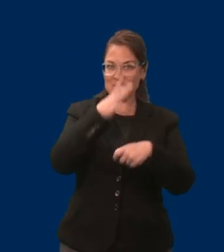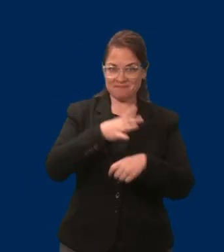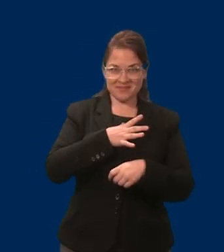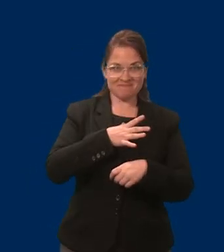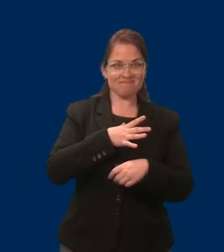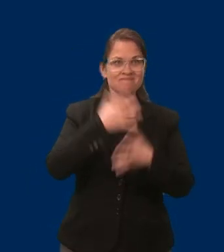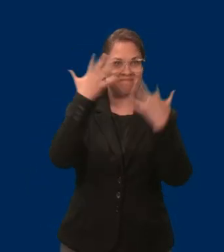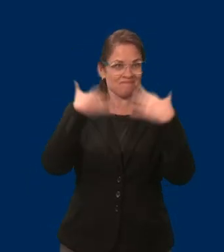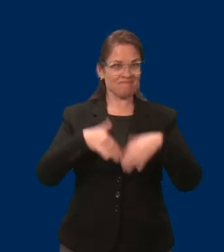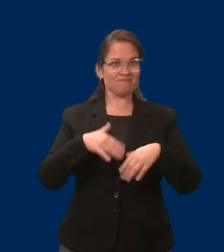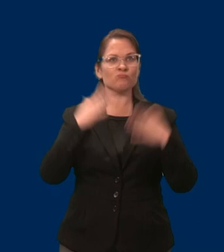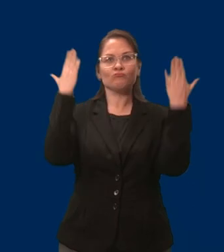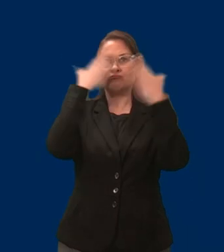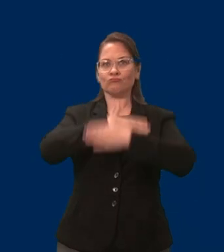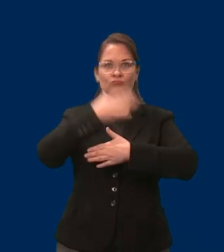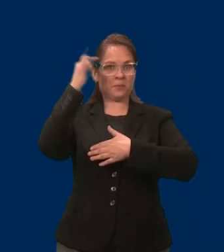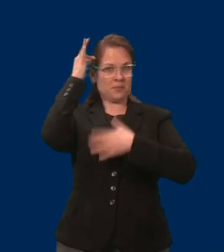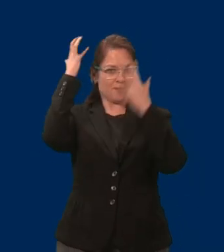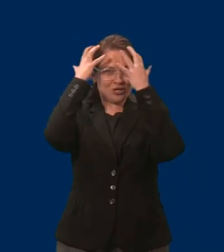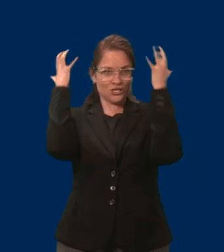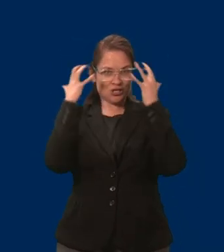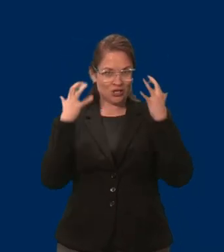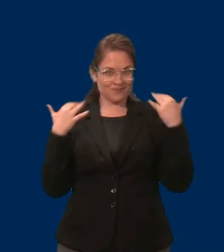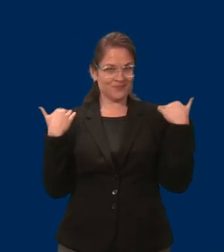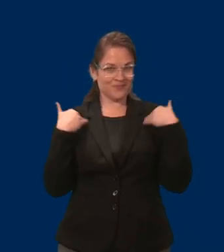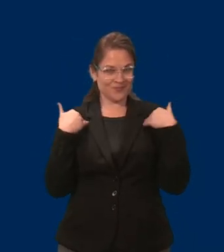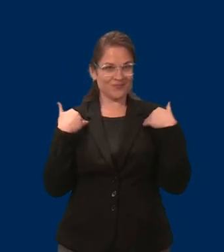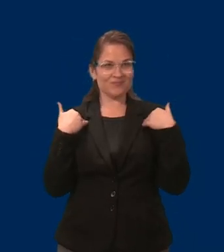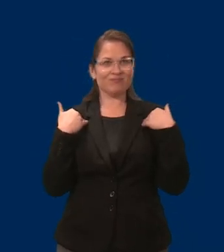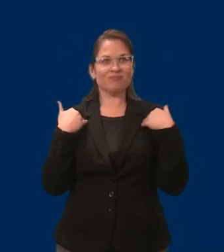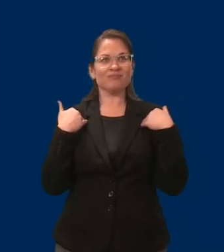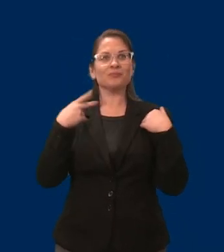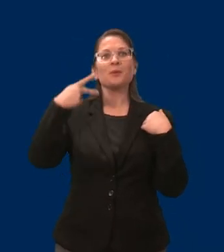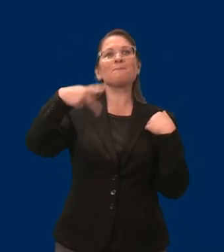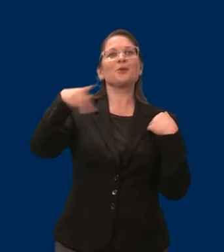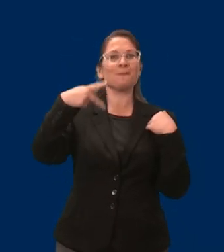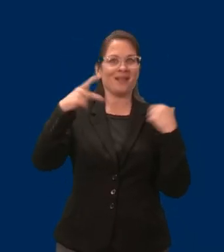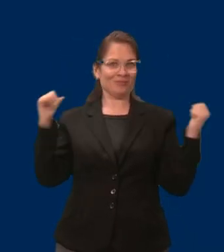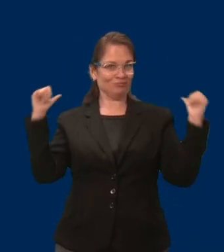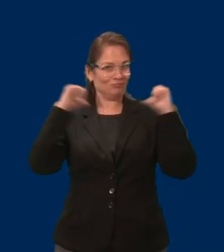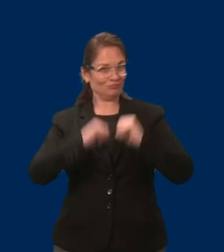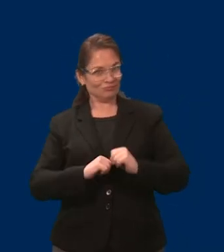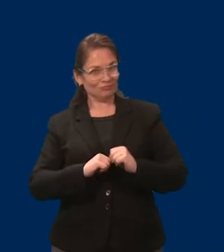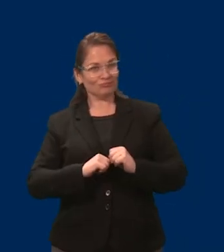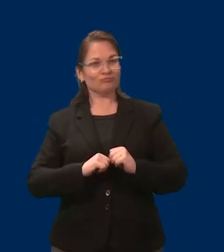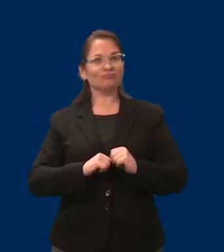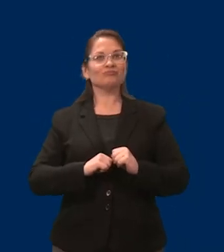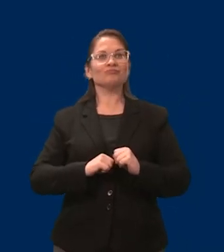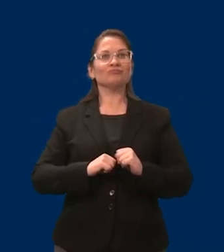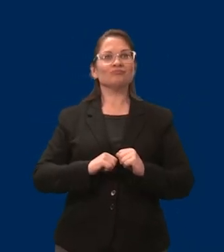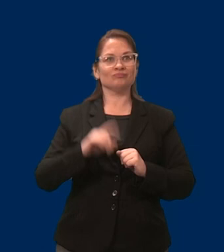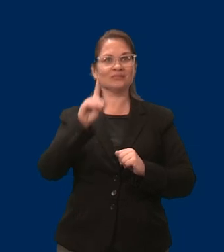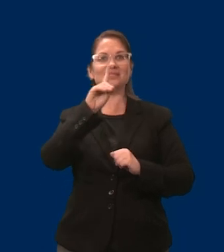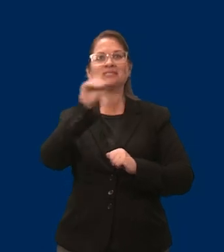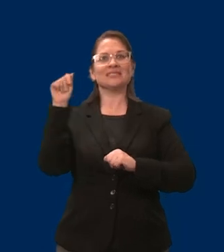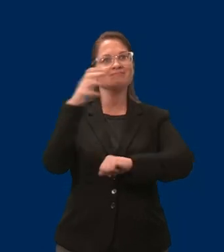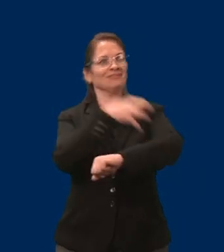brown curly hair. I'm wearing a lavender sweater and disability empowerment themed earrings. I am honored to